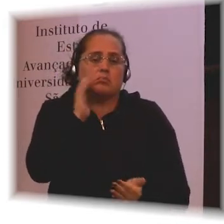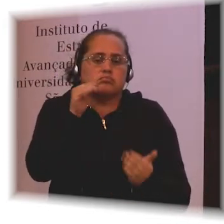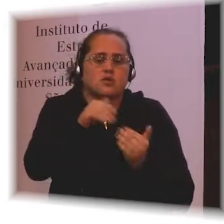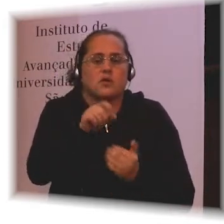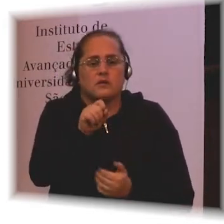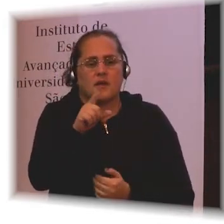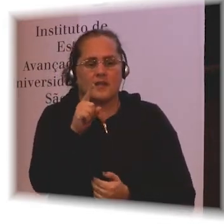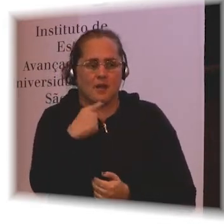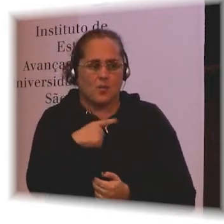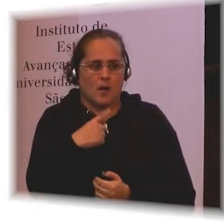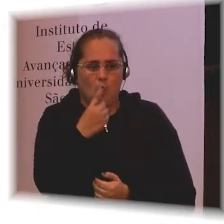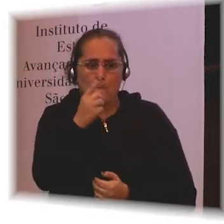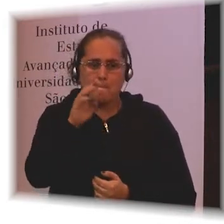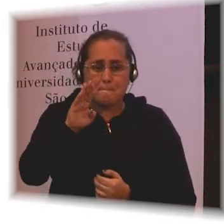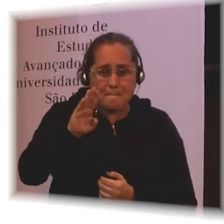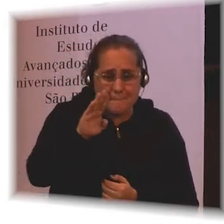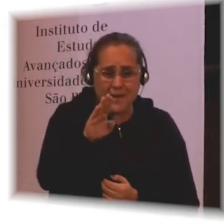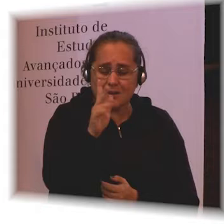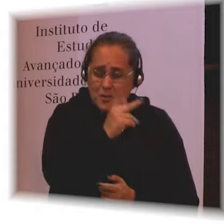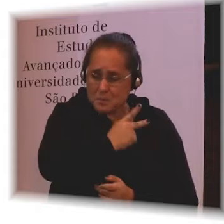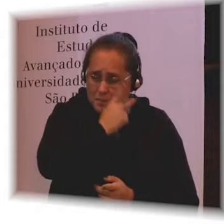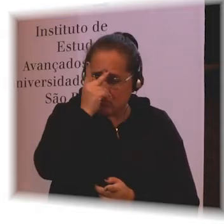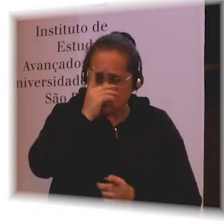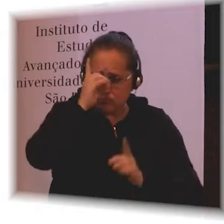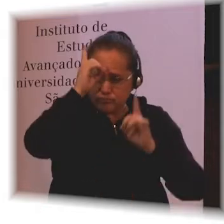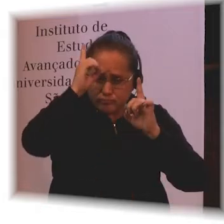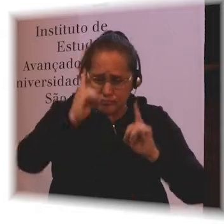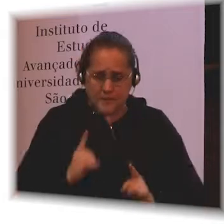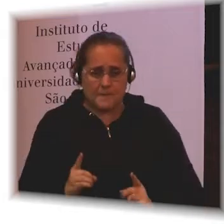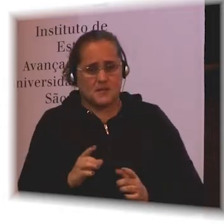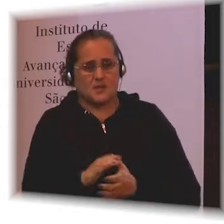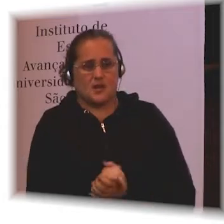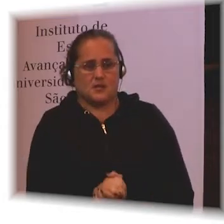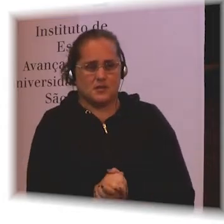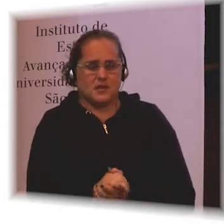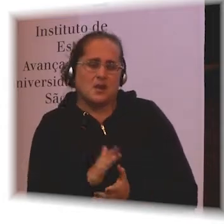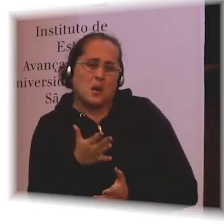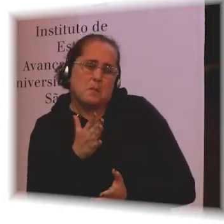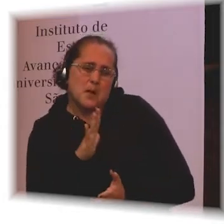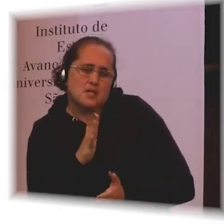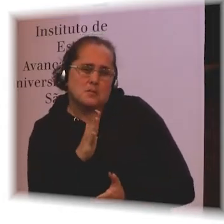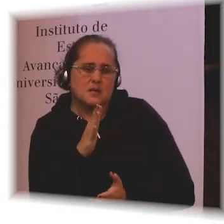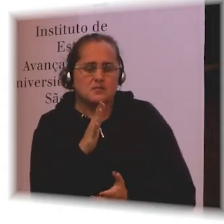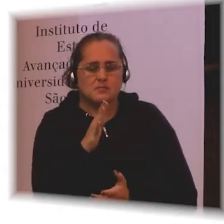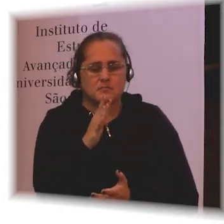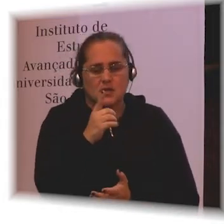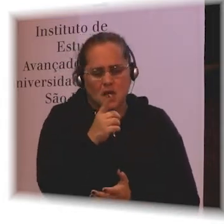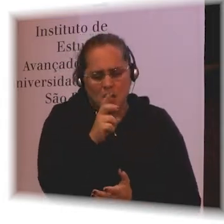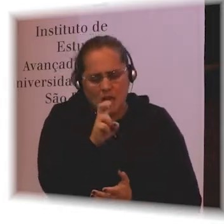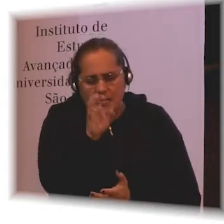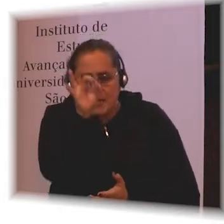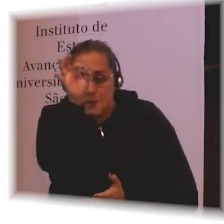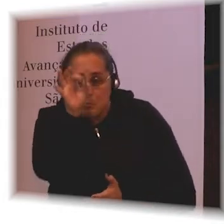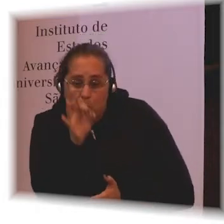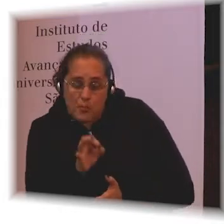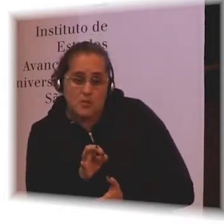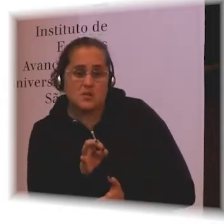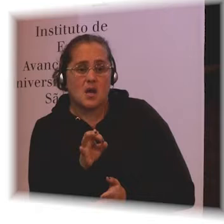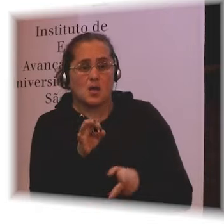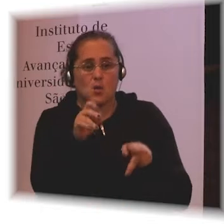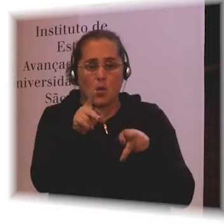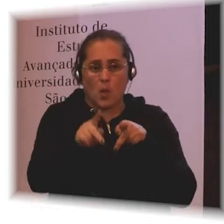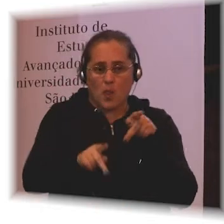world. So that's about 15% of people or one in seven people. So disability is incredibly